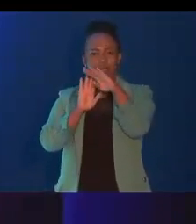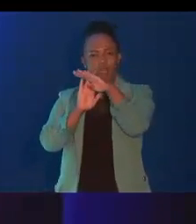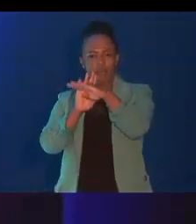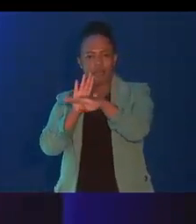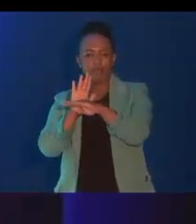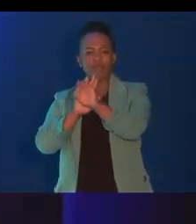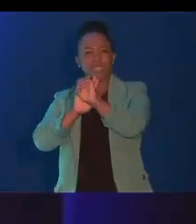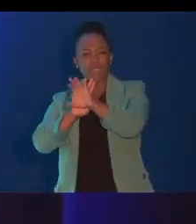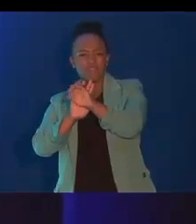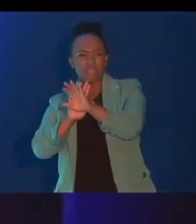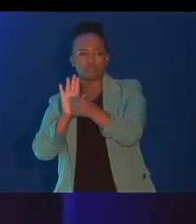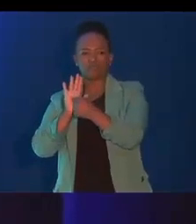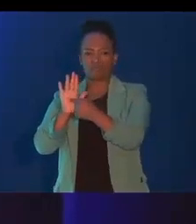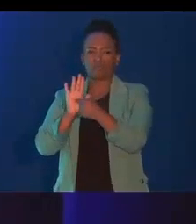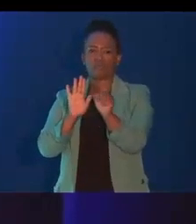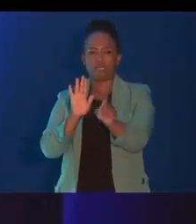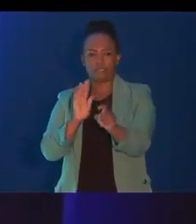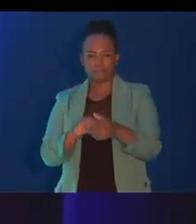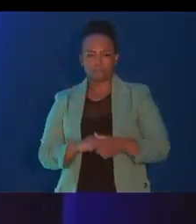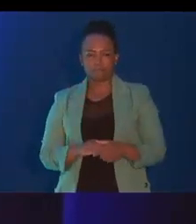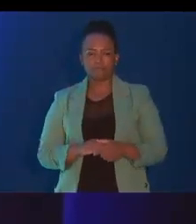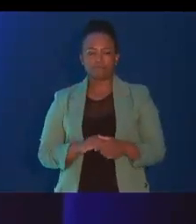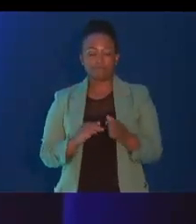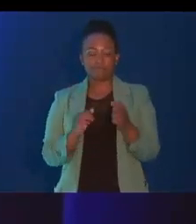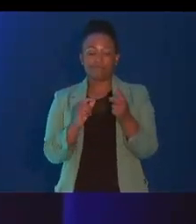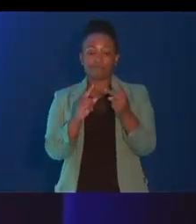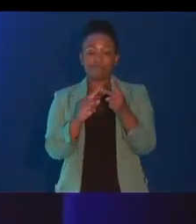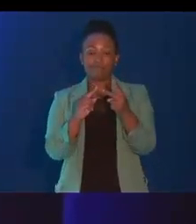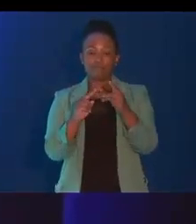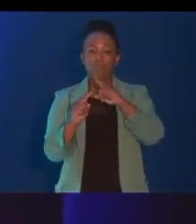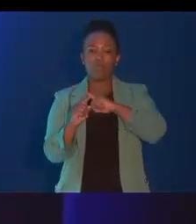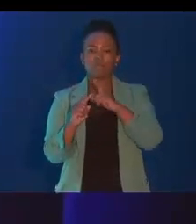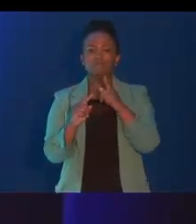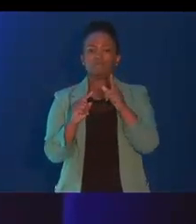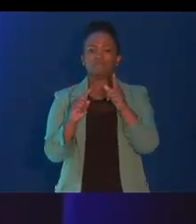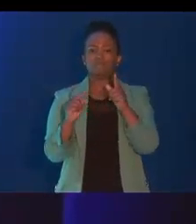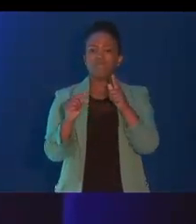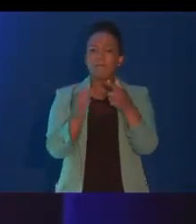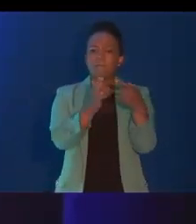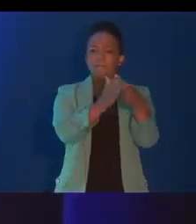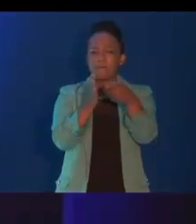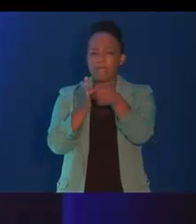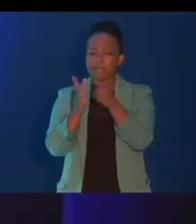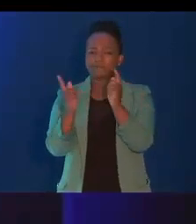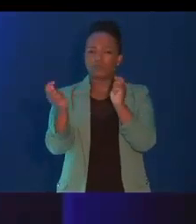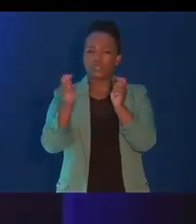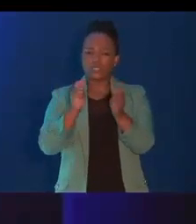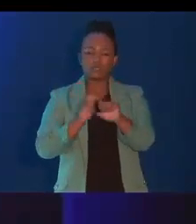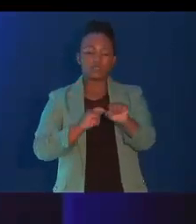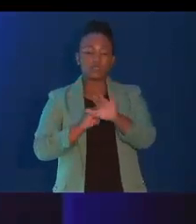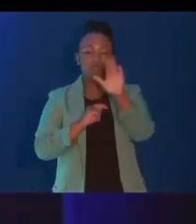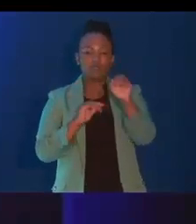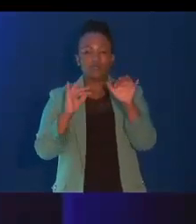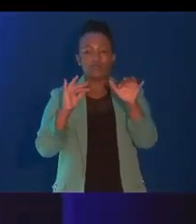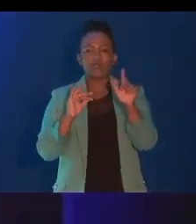advertising spend. The second one is to change consumption behavior through encouraging the South African public